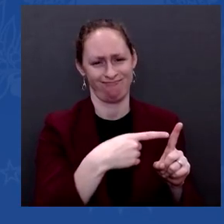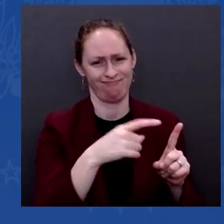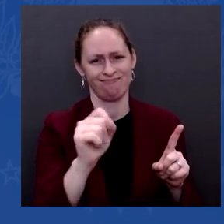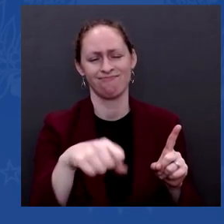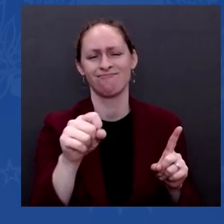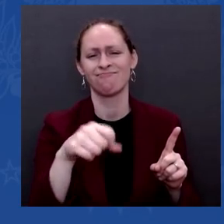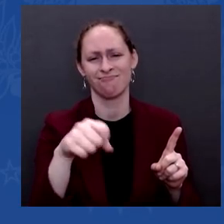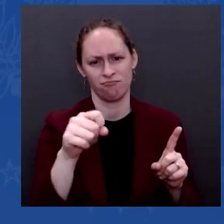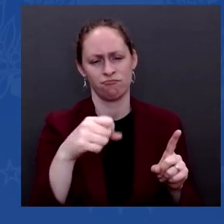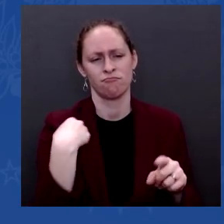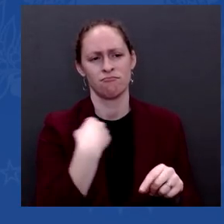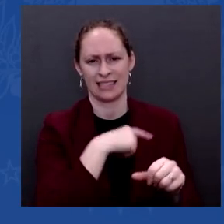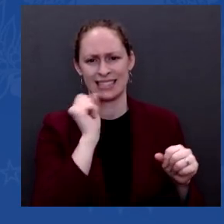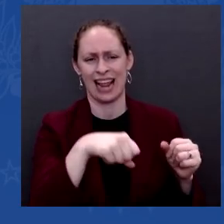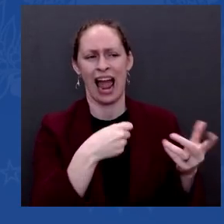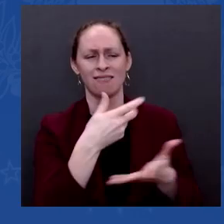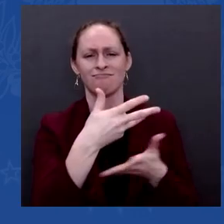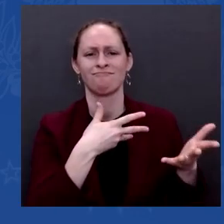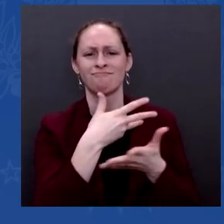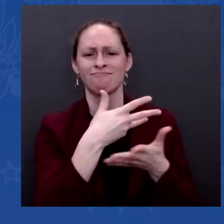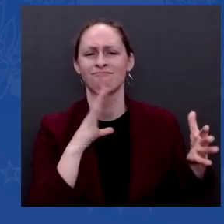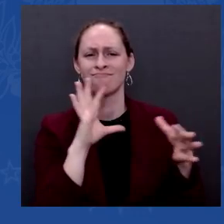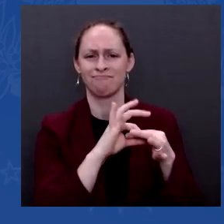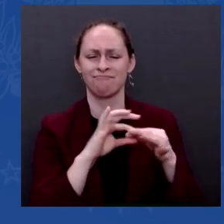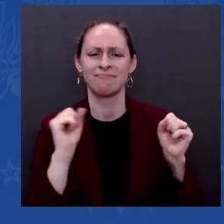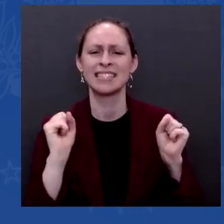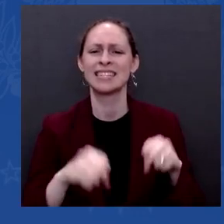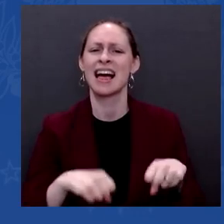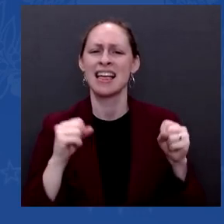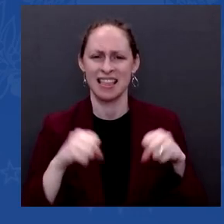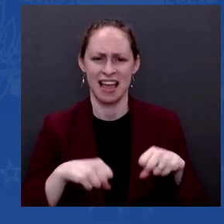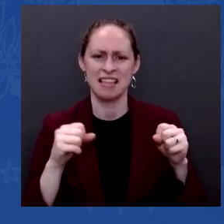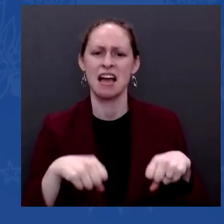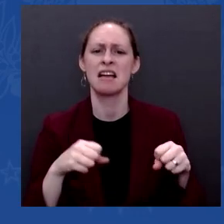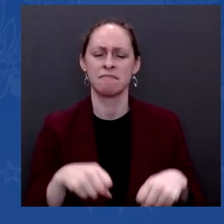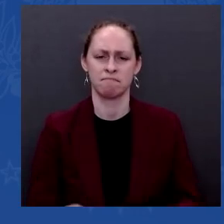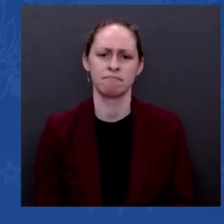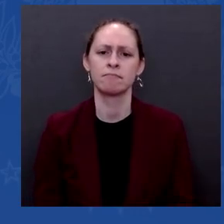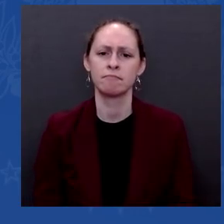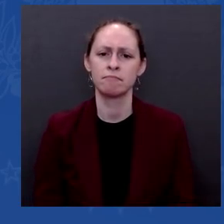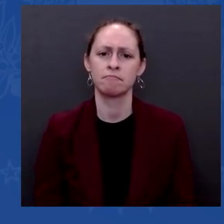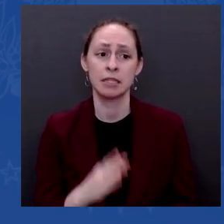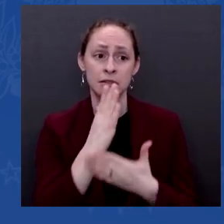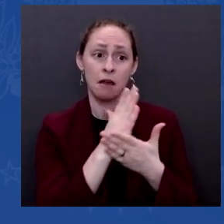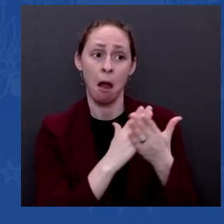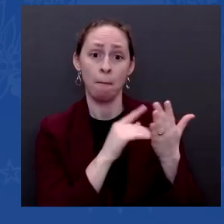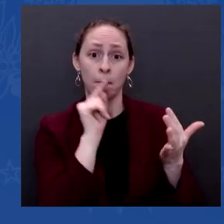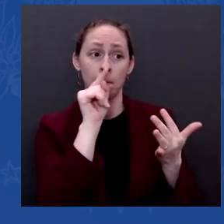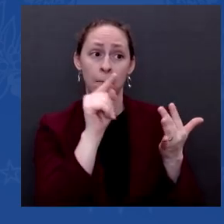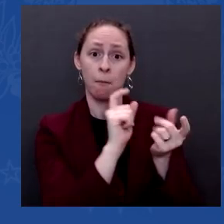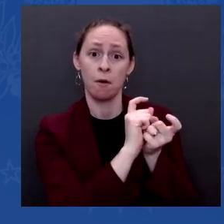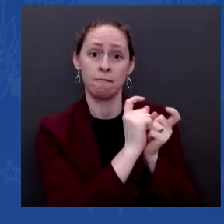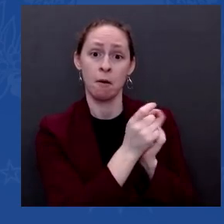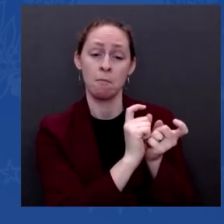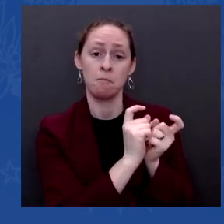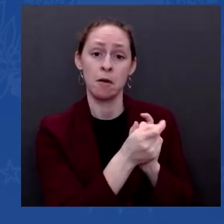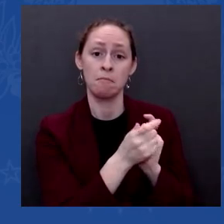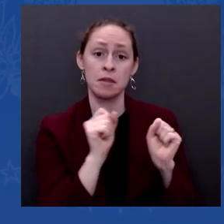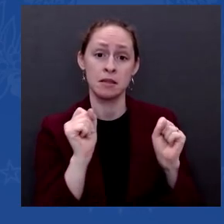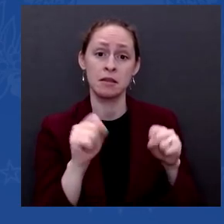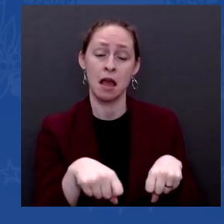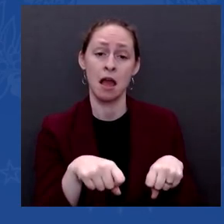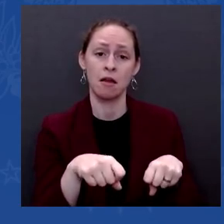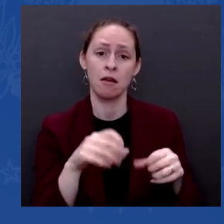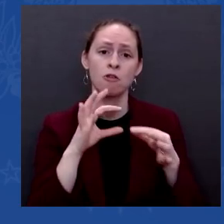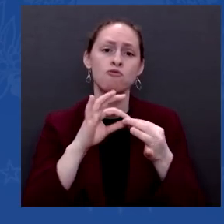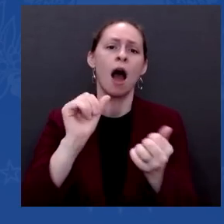of this. But rather than judge what's going to get done and not get done, all I can say is I'm going to